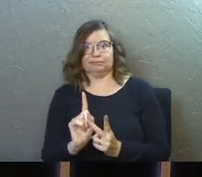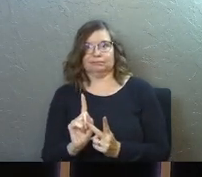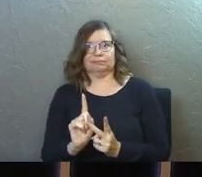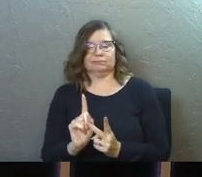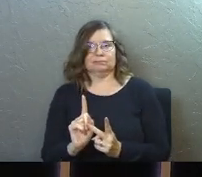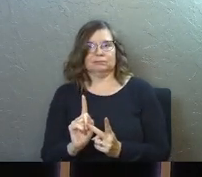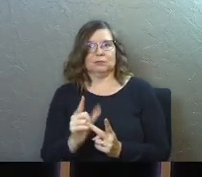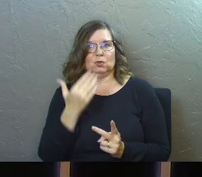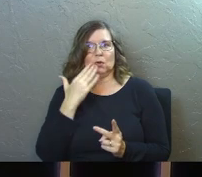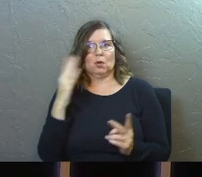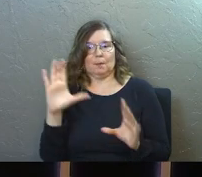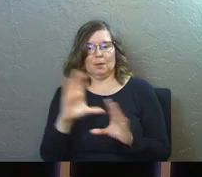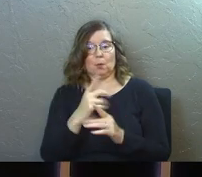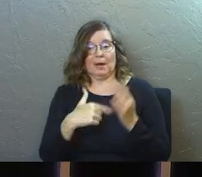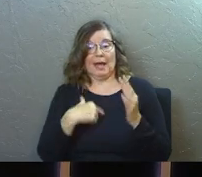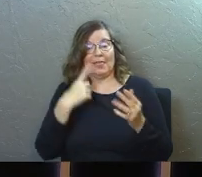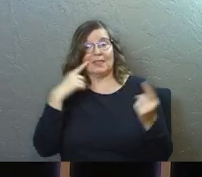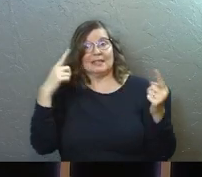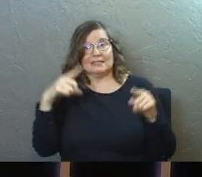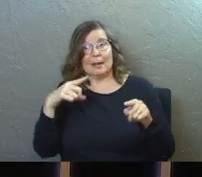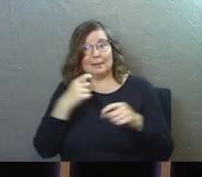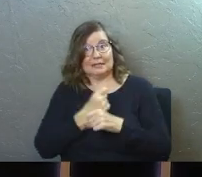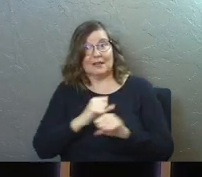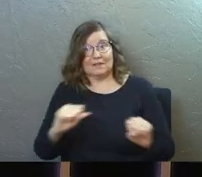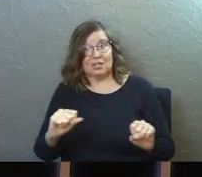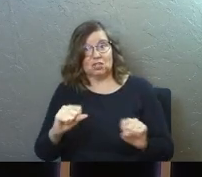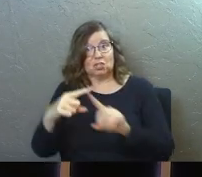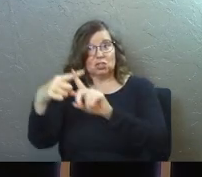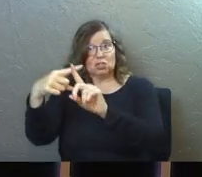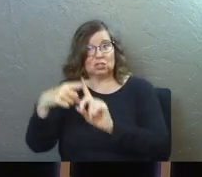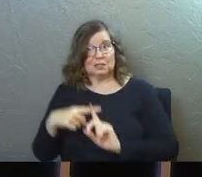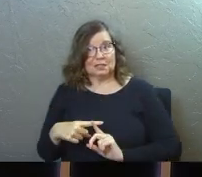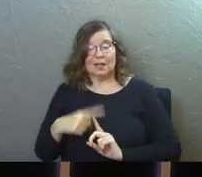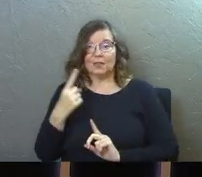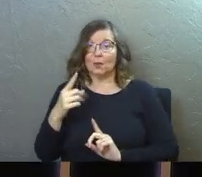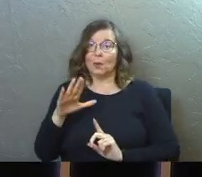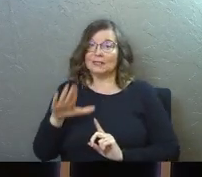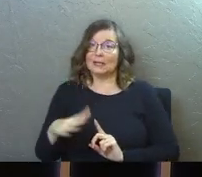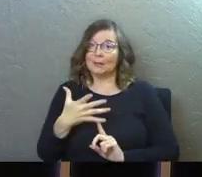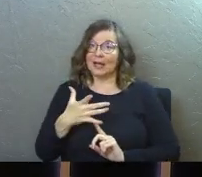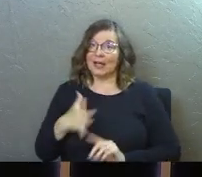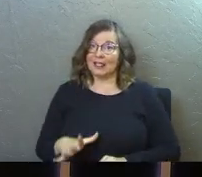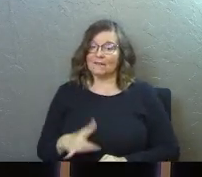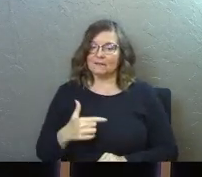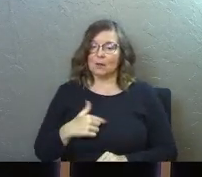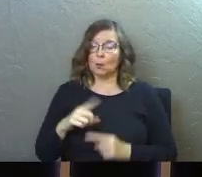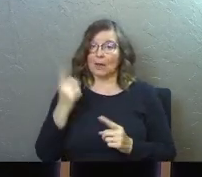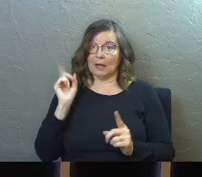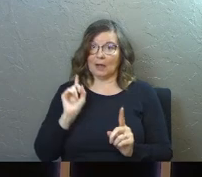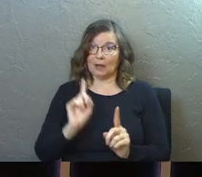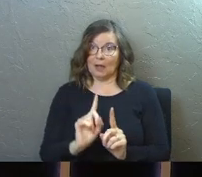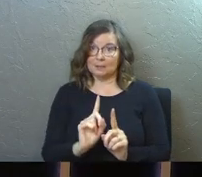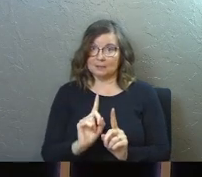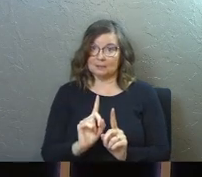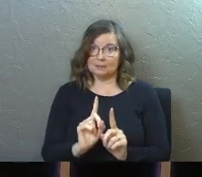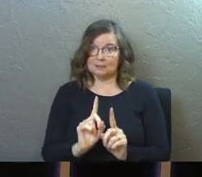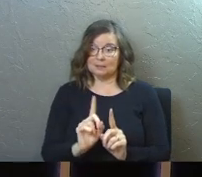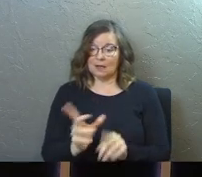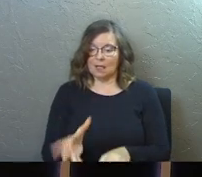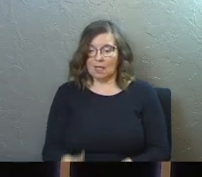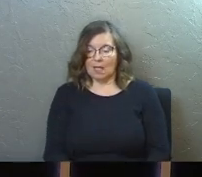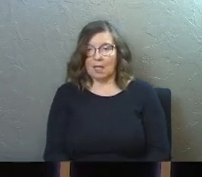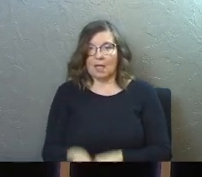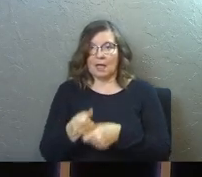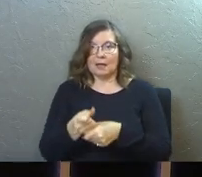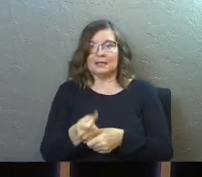human terms of what I think is happening in salvation, there's one step I left out. And that is when God comes to take the bat, I